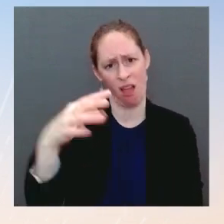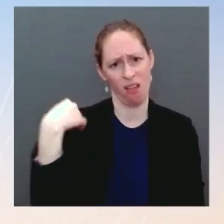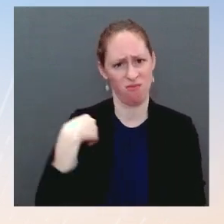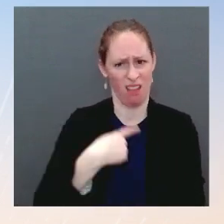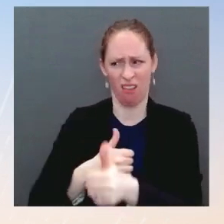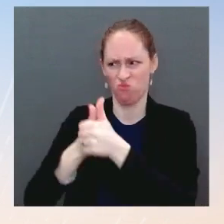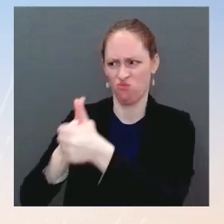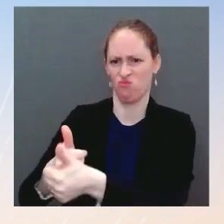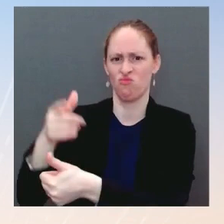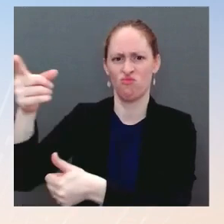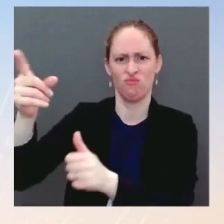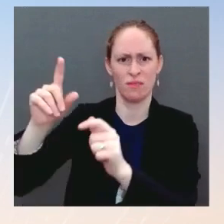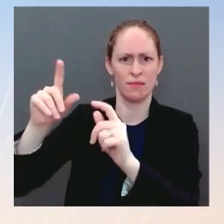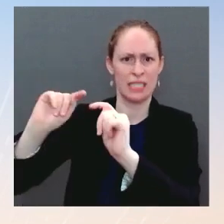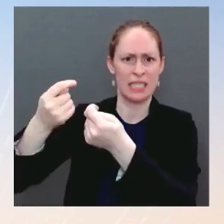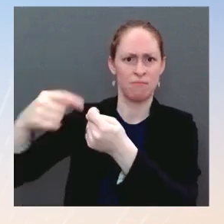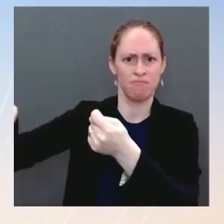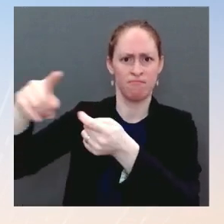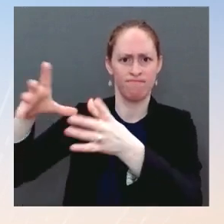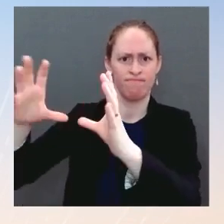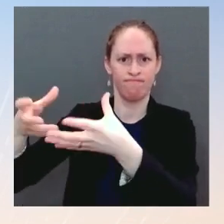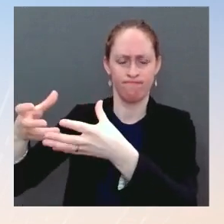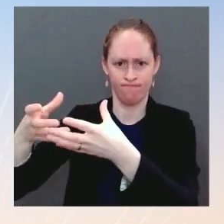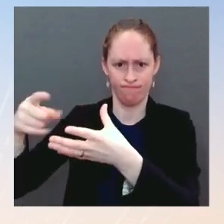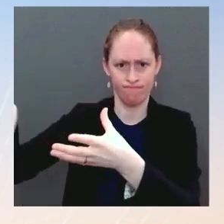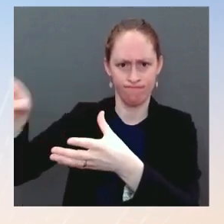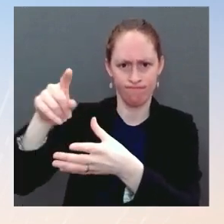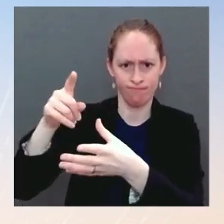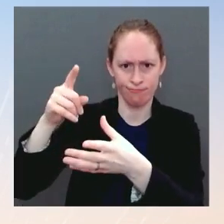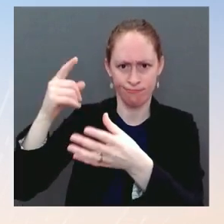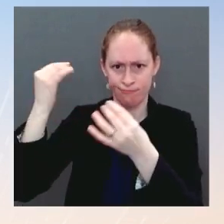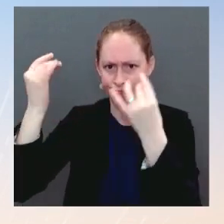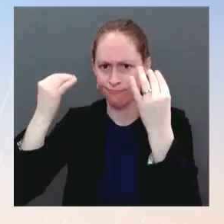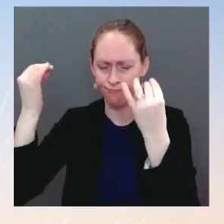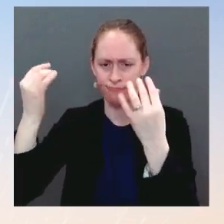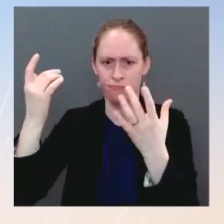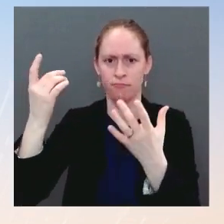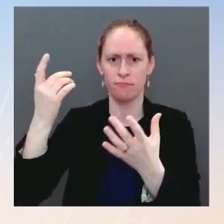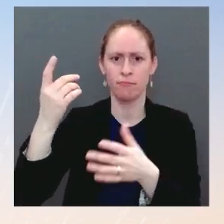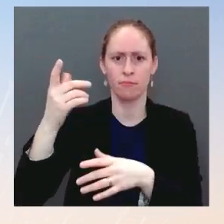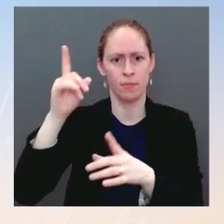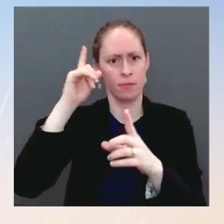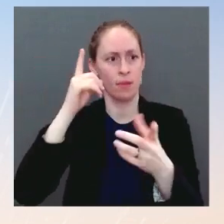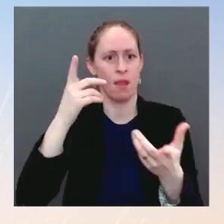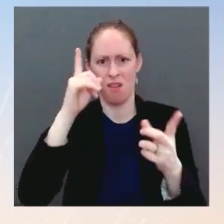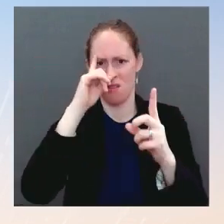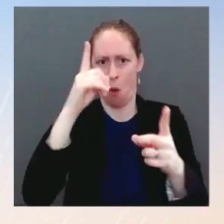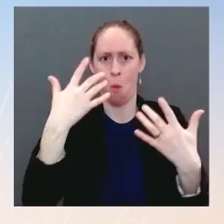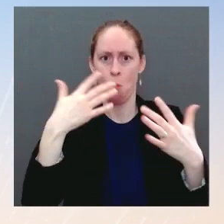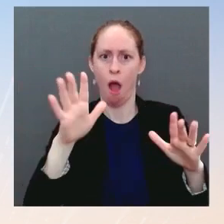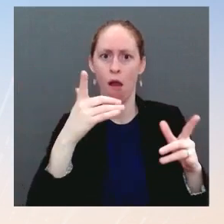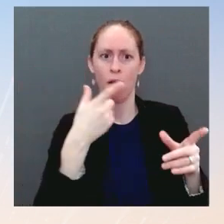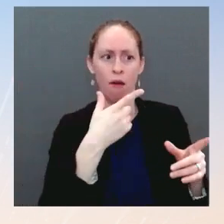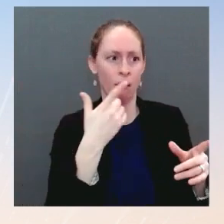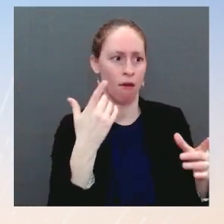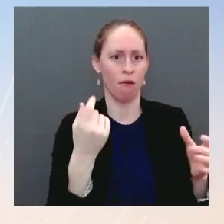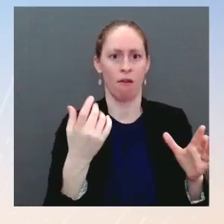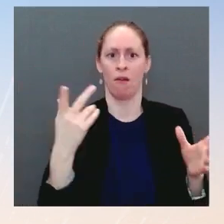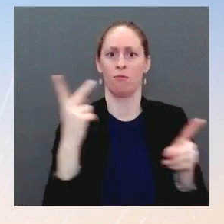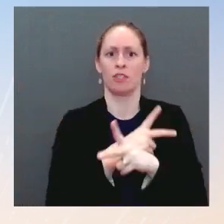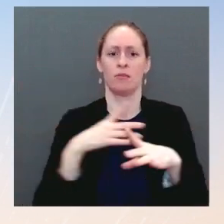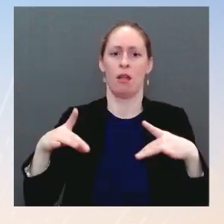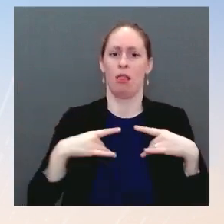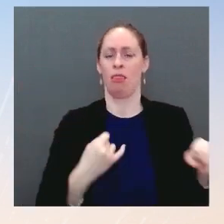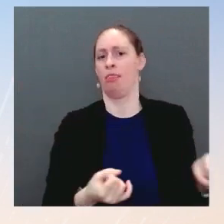anyone can take are to get vaccinated, get boosted, wear a mask, and those are the steps that we're certainly focusing on. If they